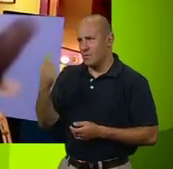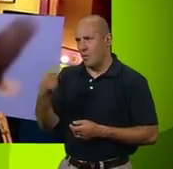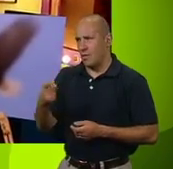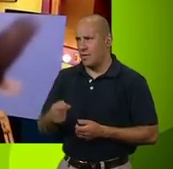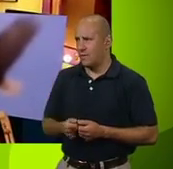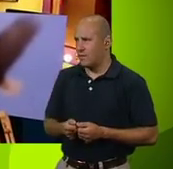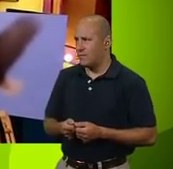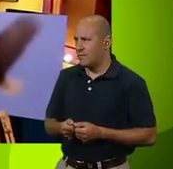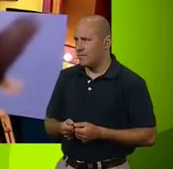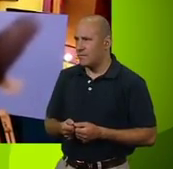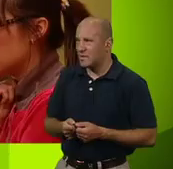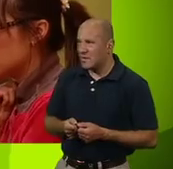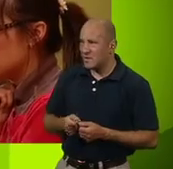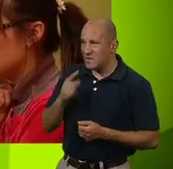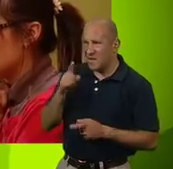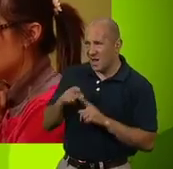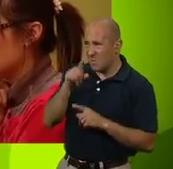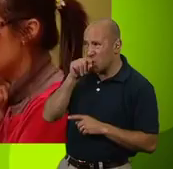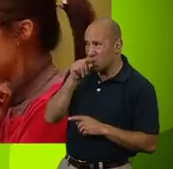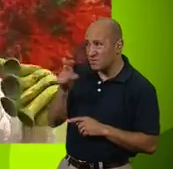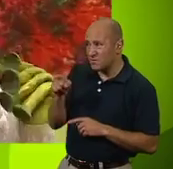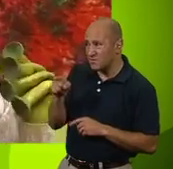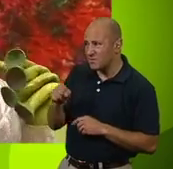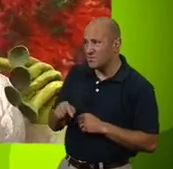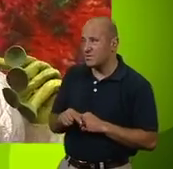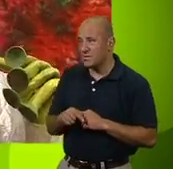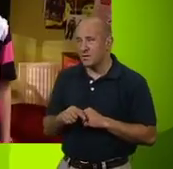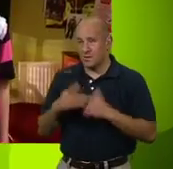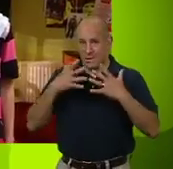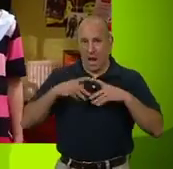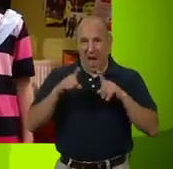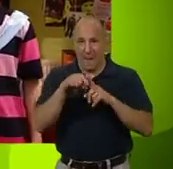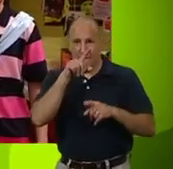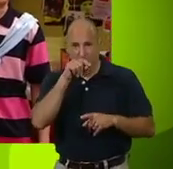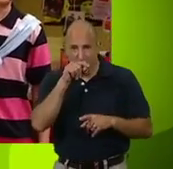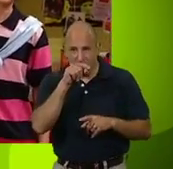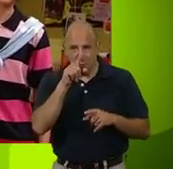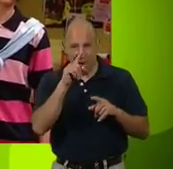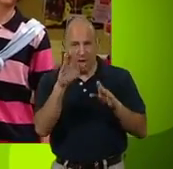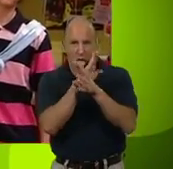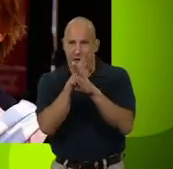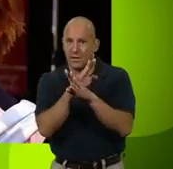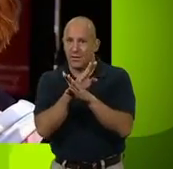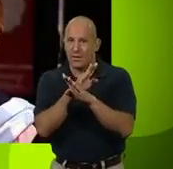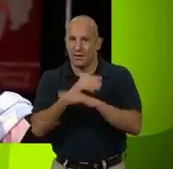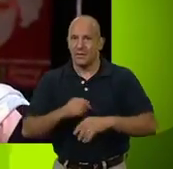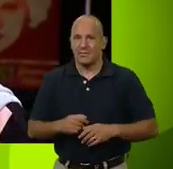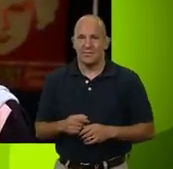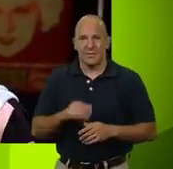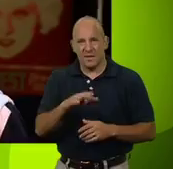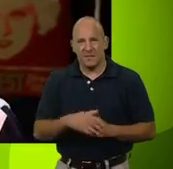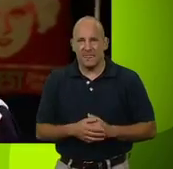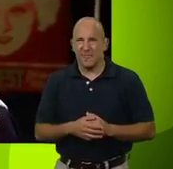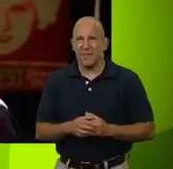Another UFO. Which just happens to look like a bird? It has taken on the appearance of a bird as a form of camouflage. Max,